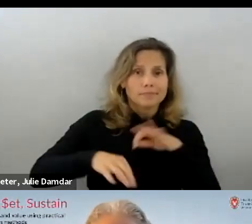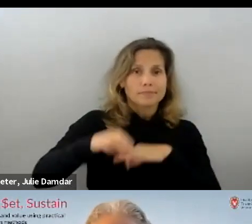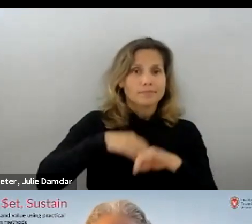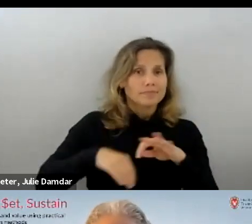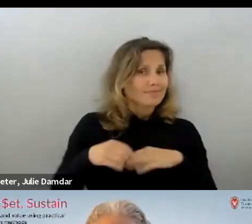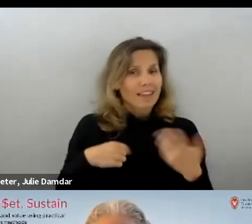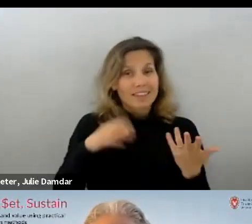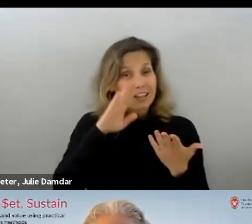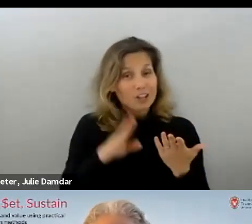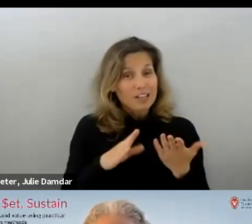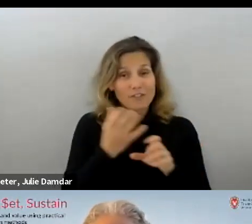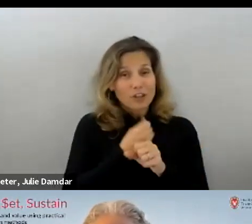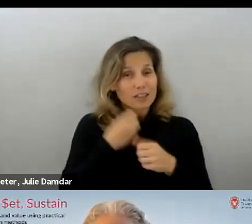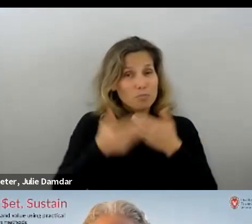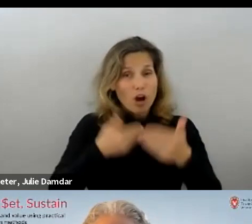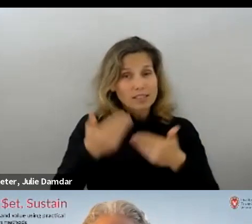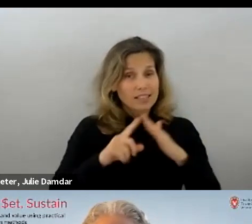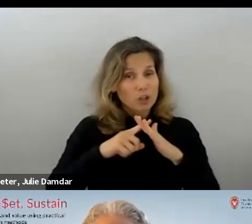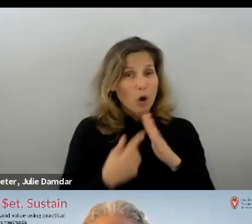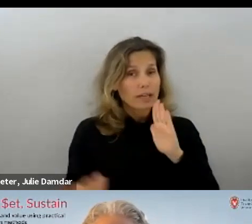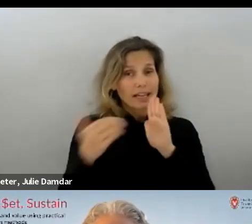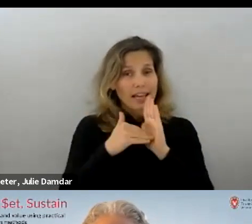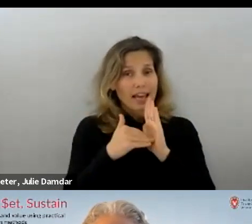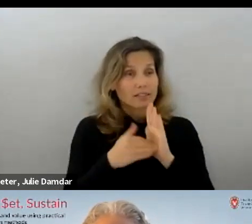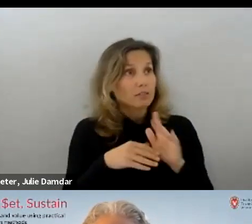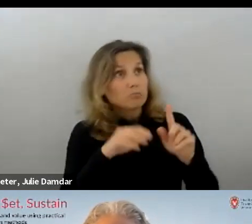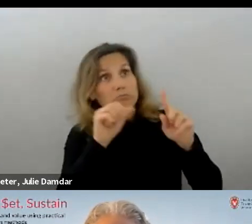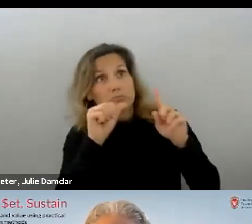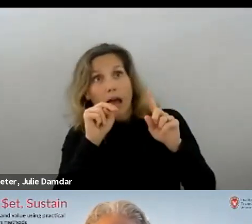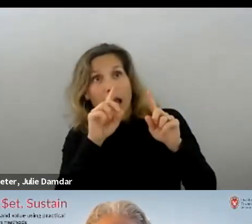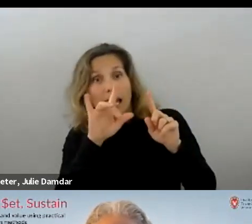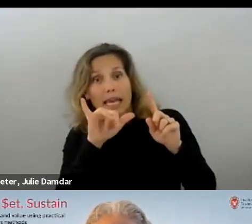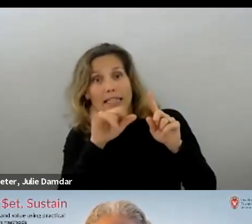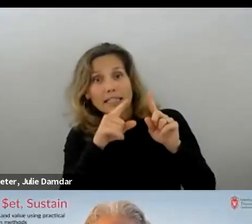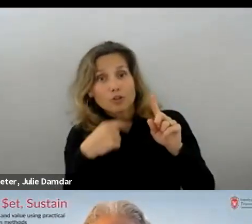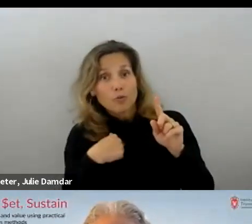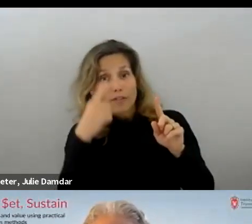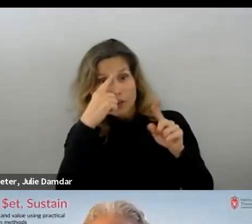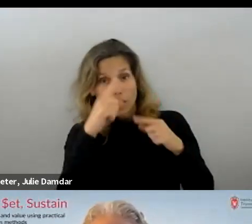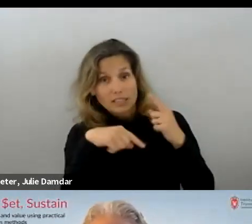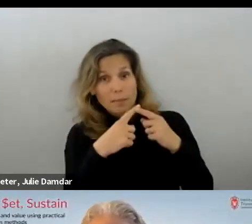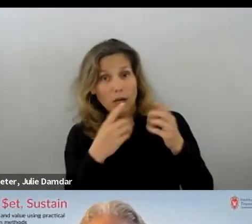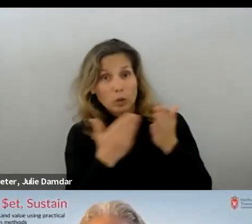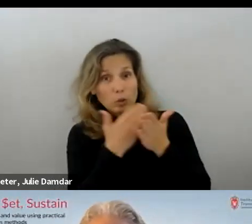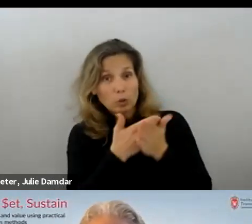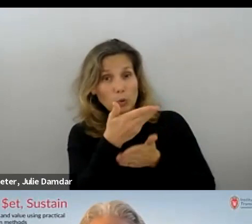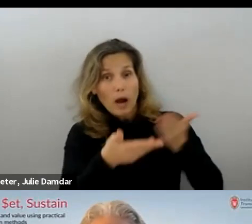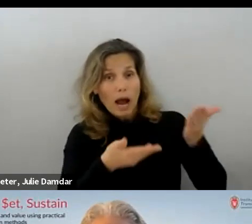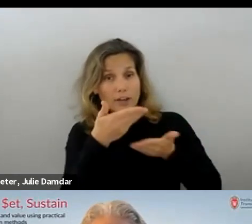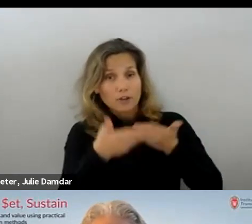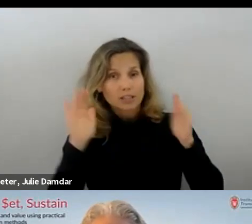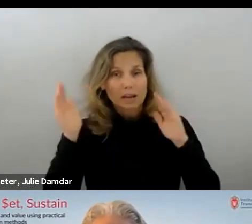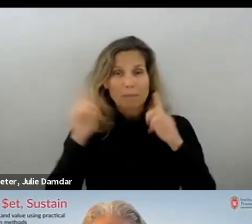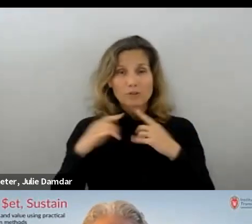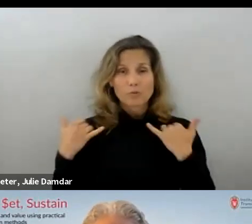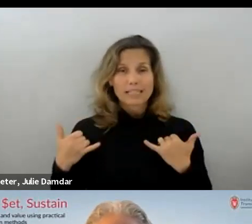things going again. But I don't know, Andy, do you have thoughts about like new hires versus existing